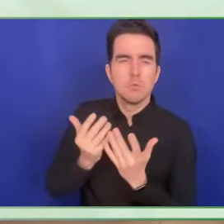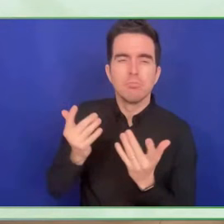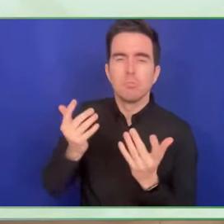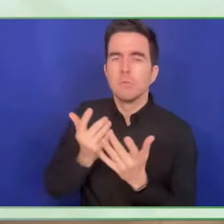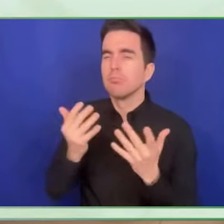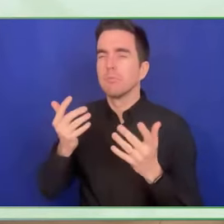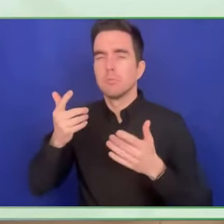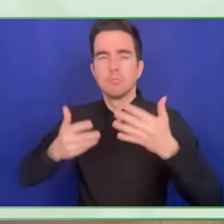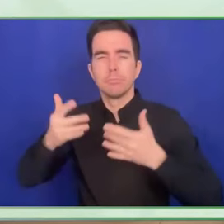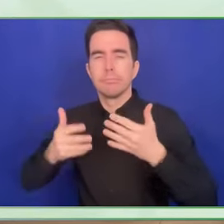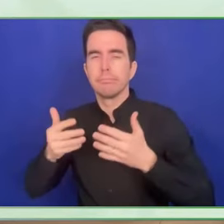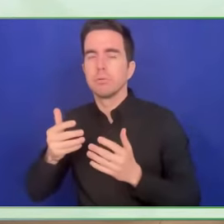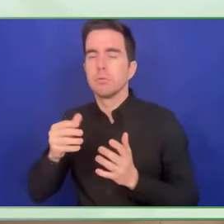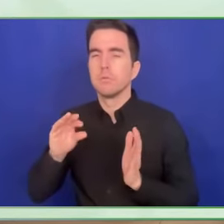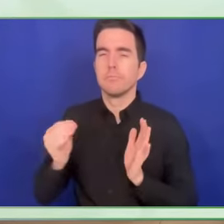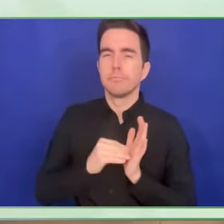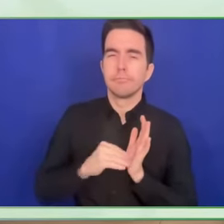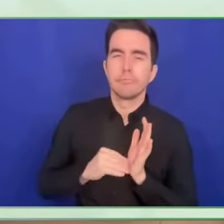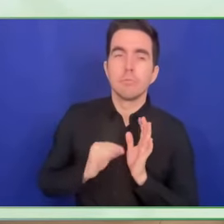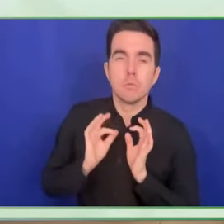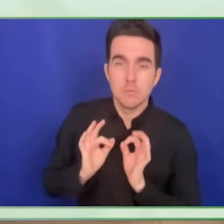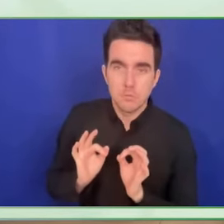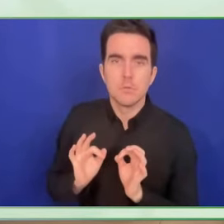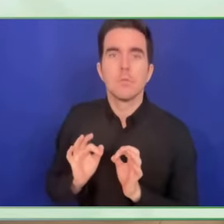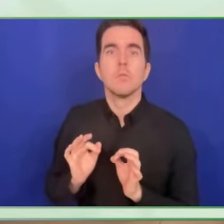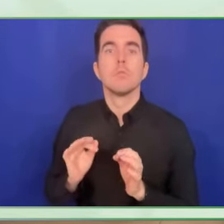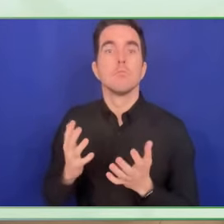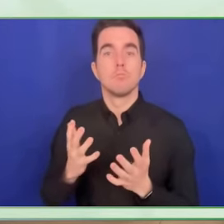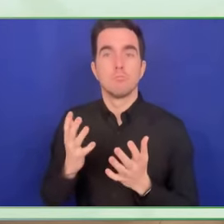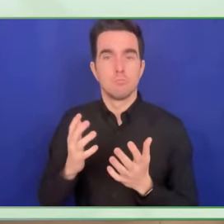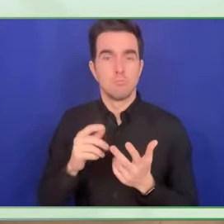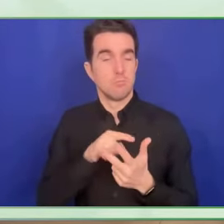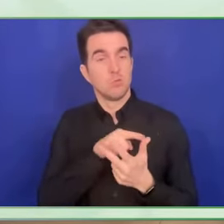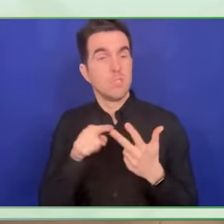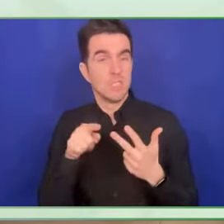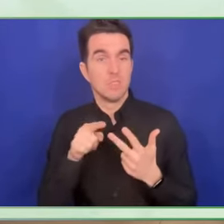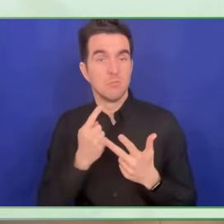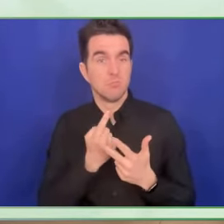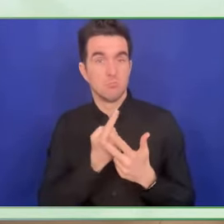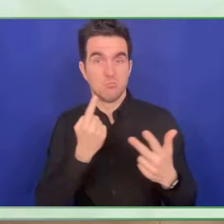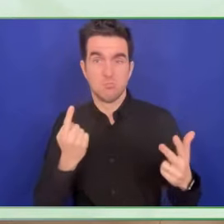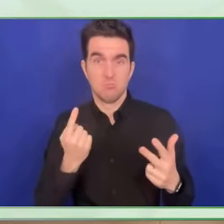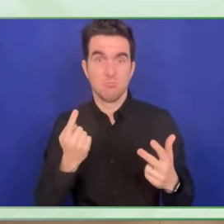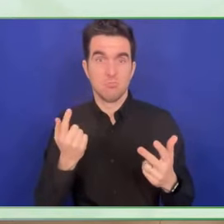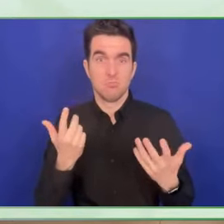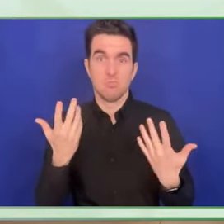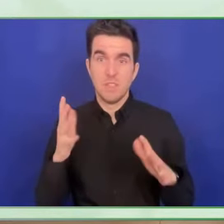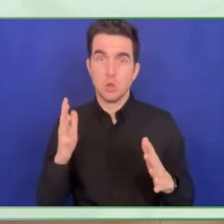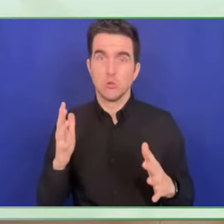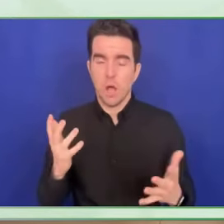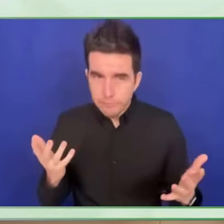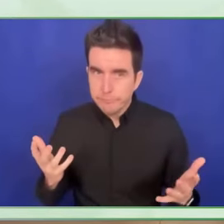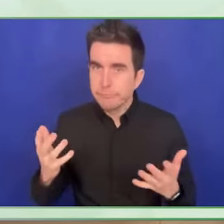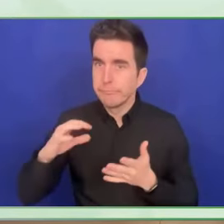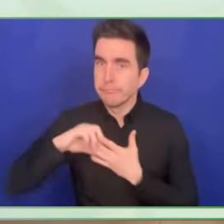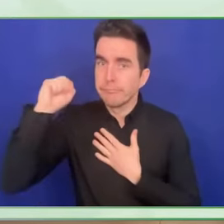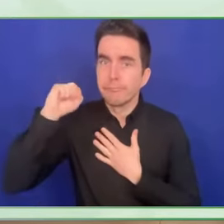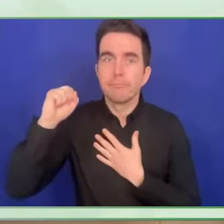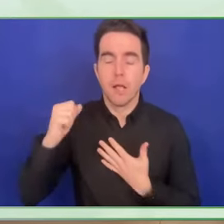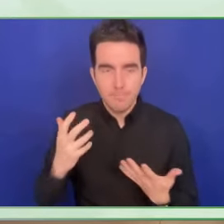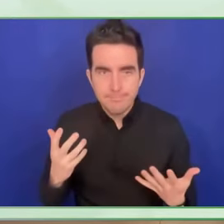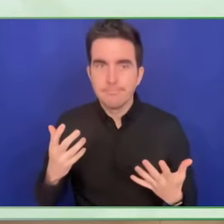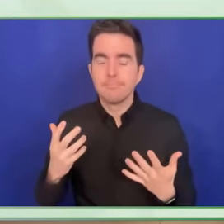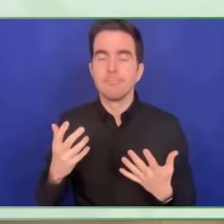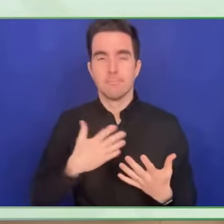automatically neutralizes any potential threat hidden in image files before they have a